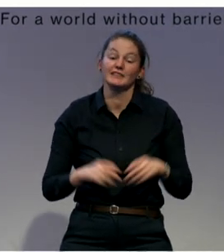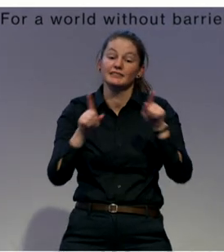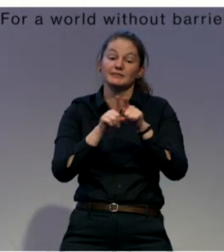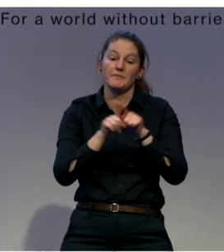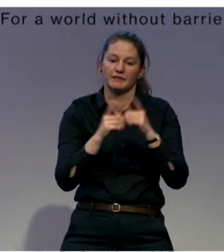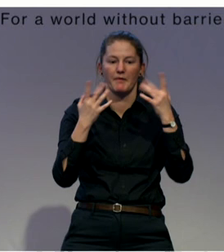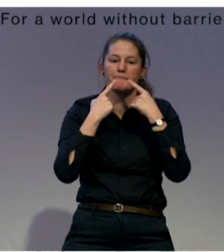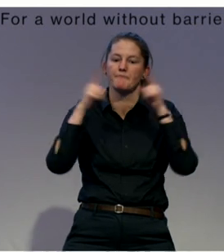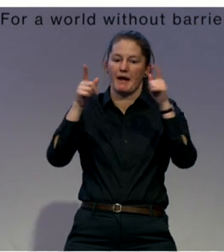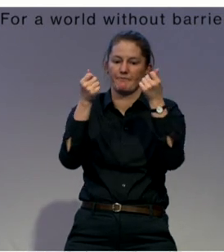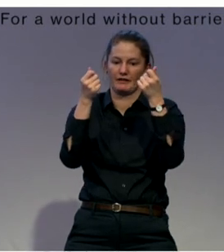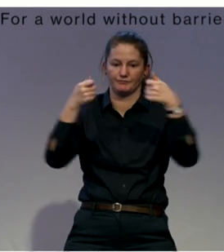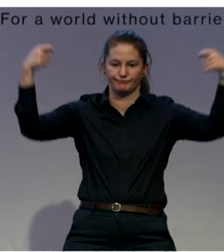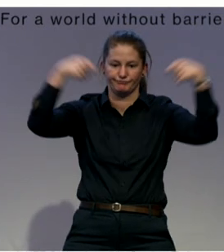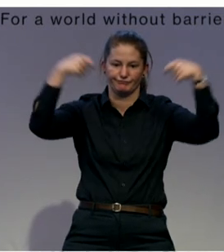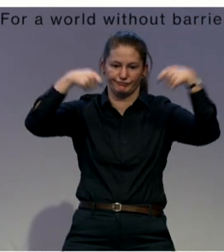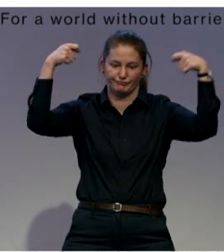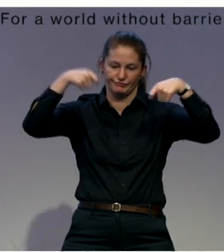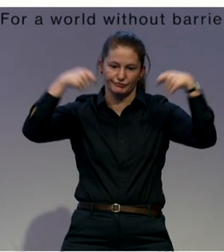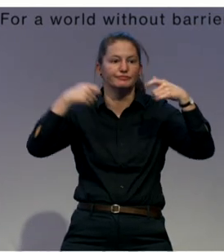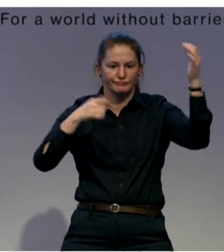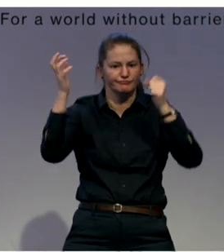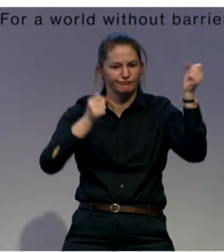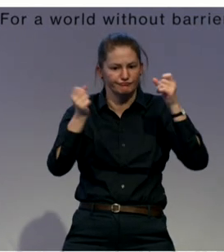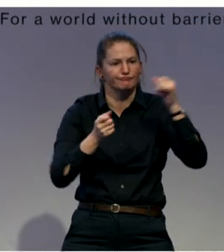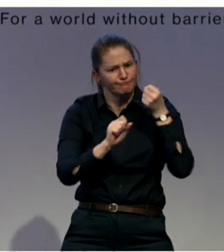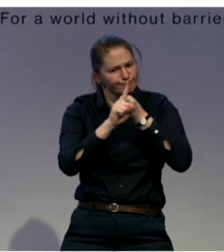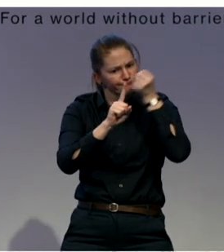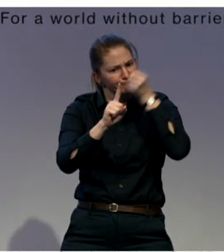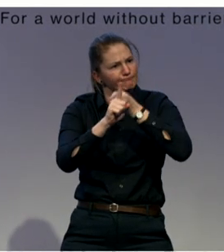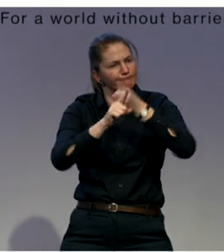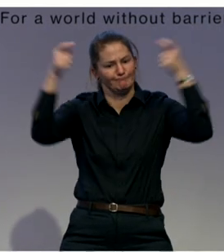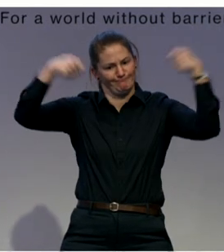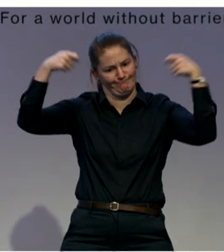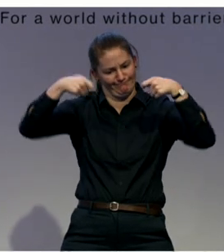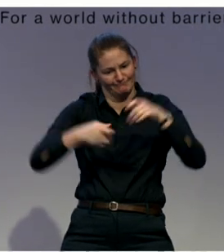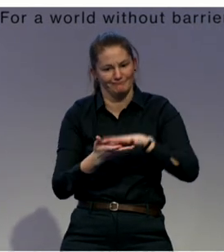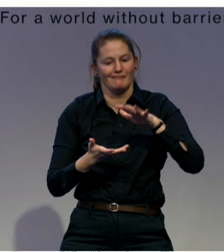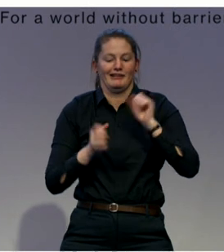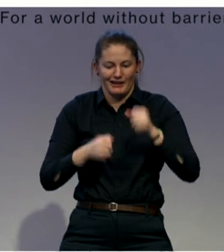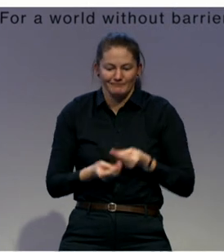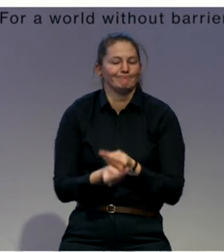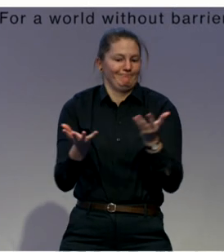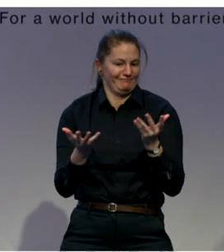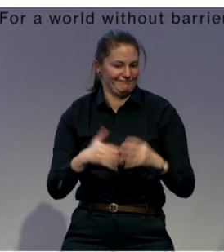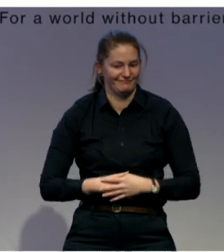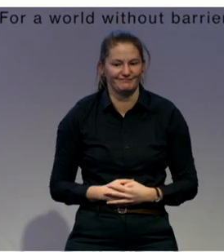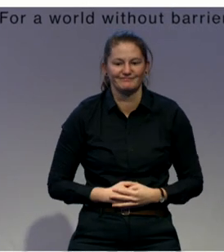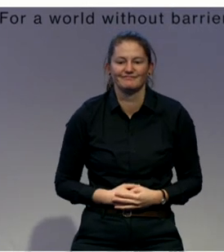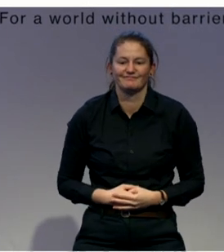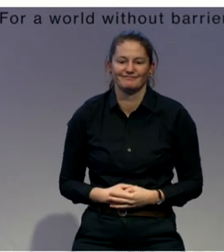of donor organization for DI process in Moldova.